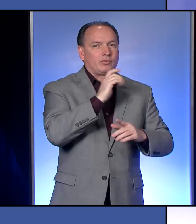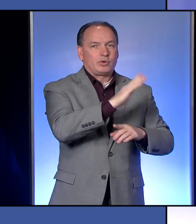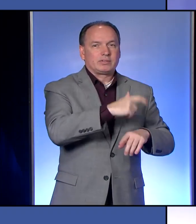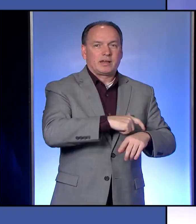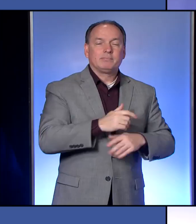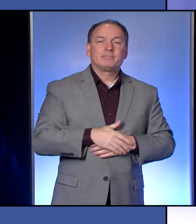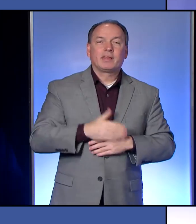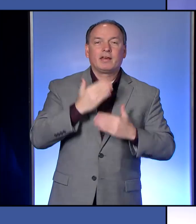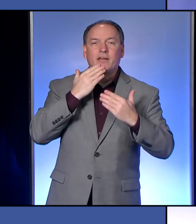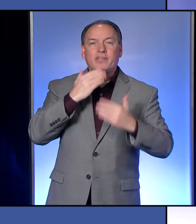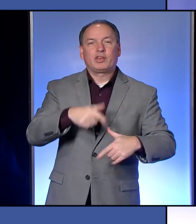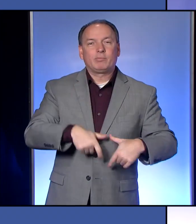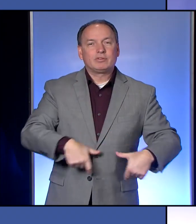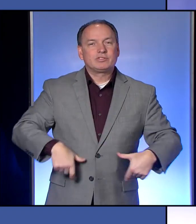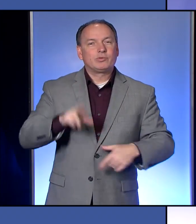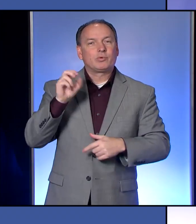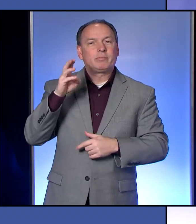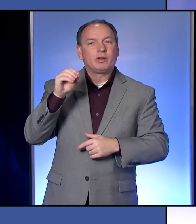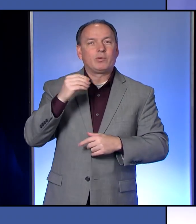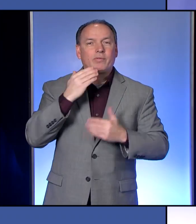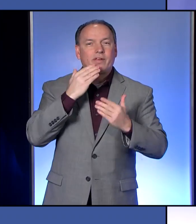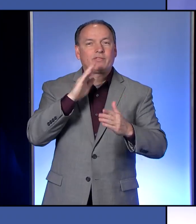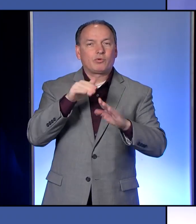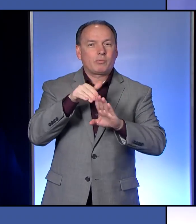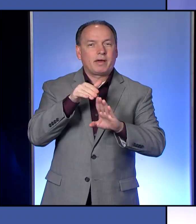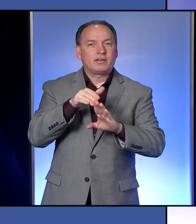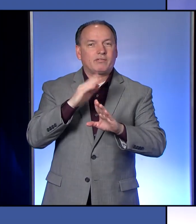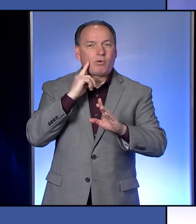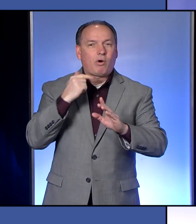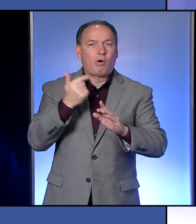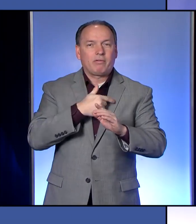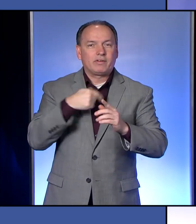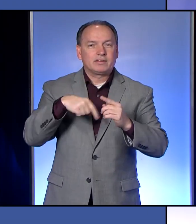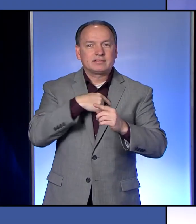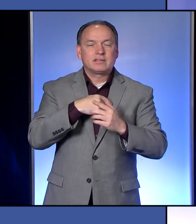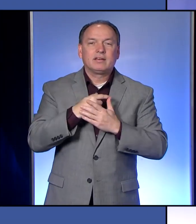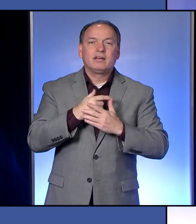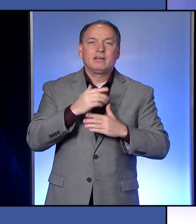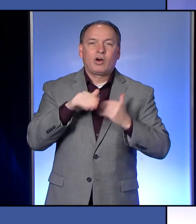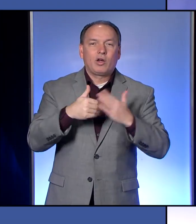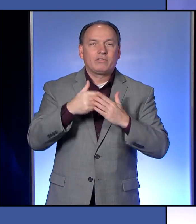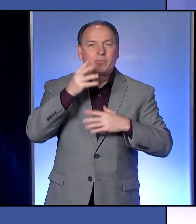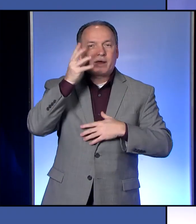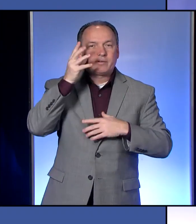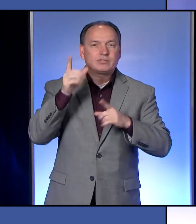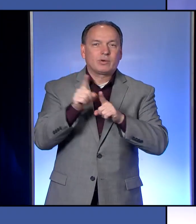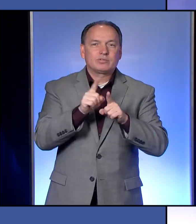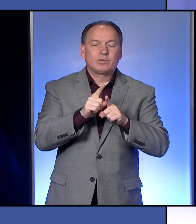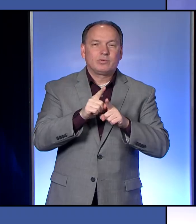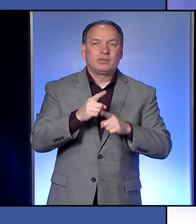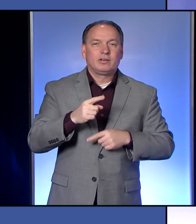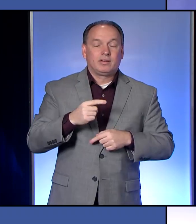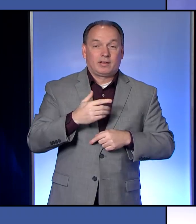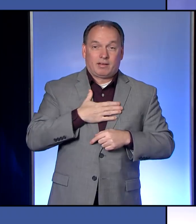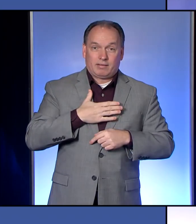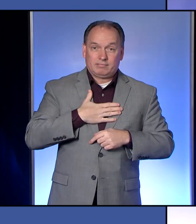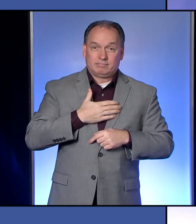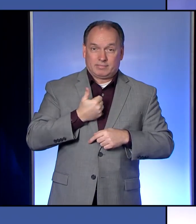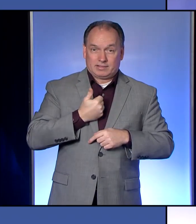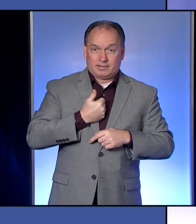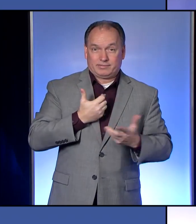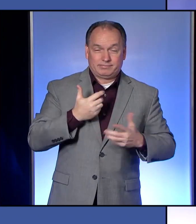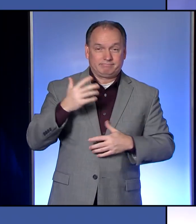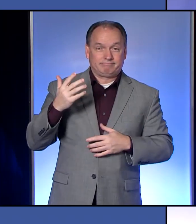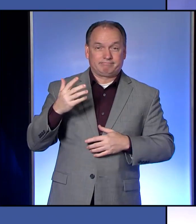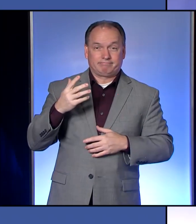Monsignor Rubino. And thanks for that reminder, I think, for all of us, and particularly for our parents. As a mother of five, I've talked to my husband